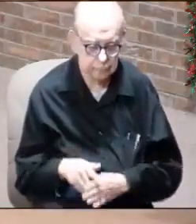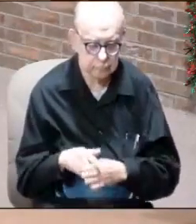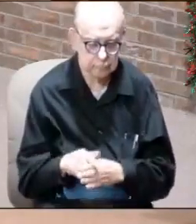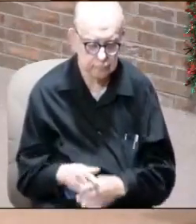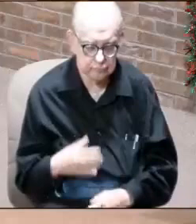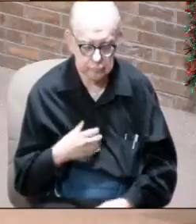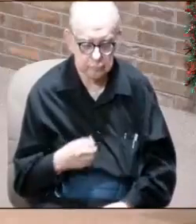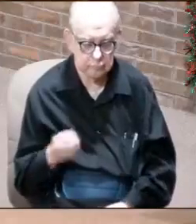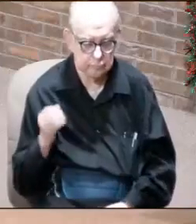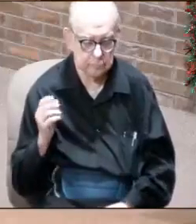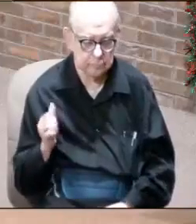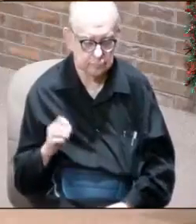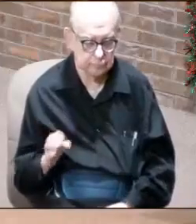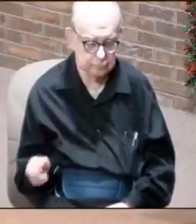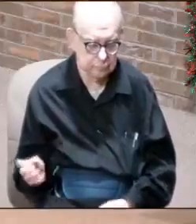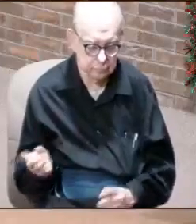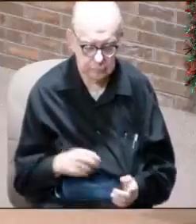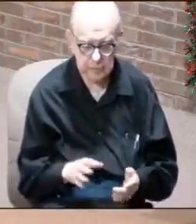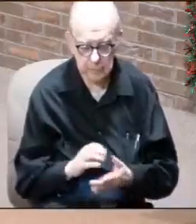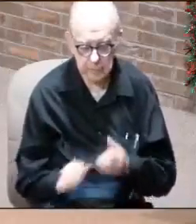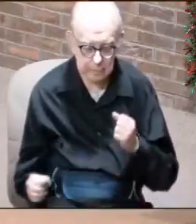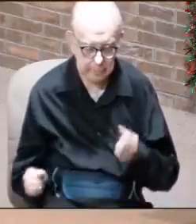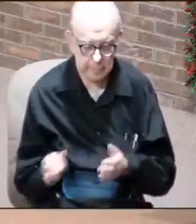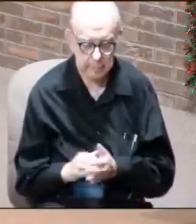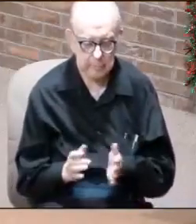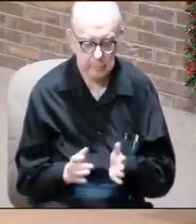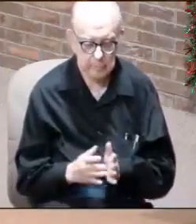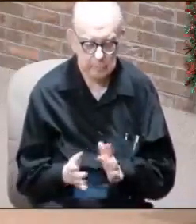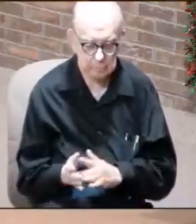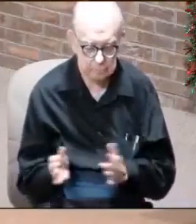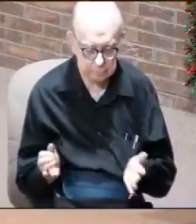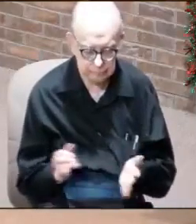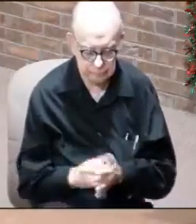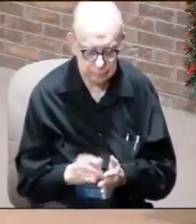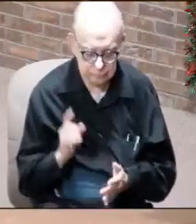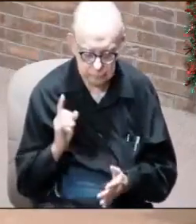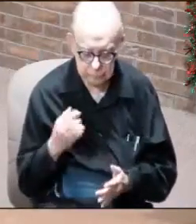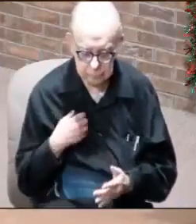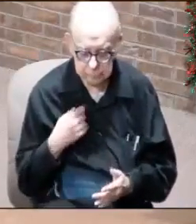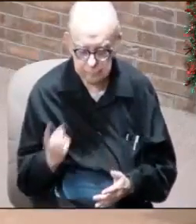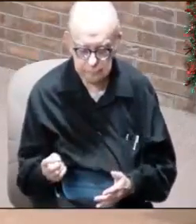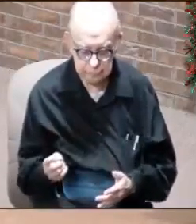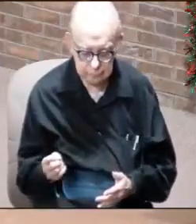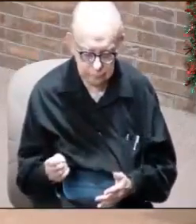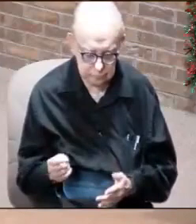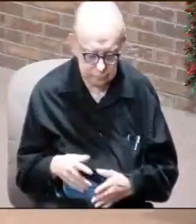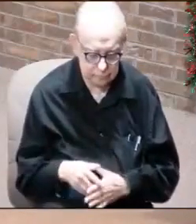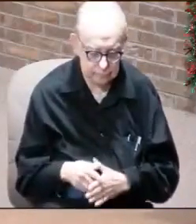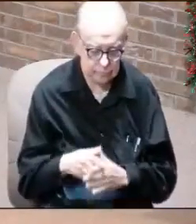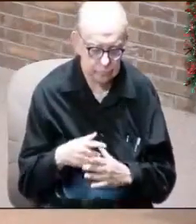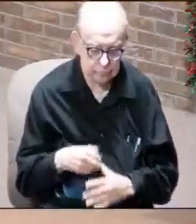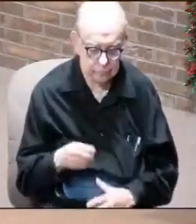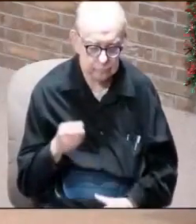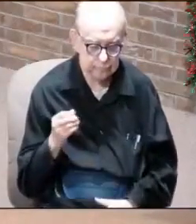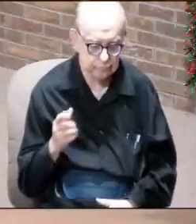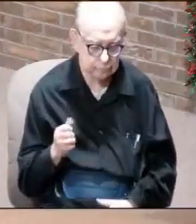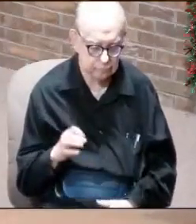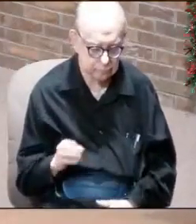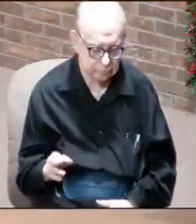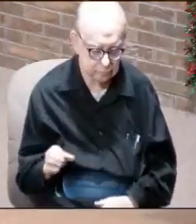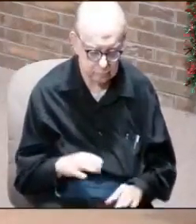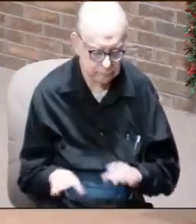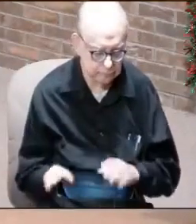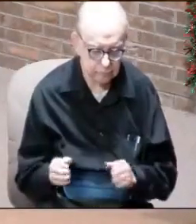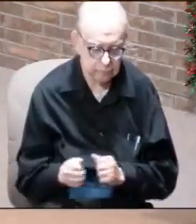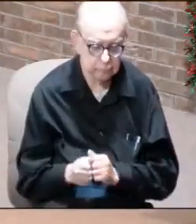is coming for destruction. That's Jesus. But in this point, you've got one that's riding on a white horse coming to do a conquest,